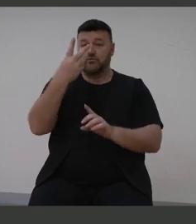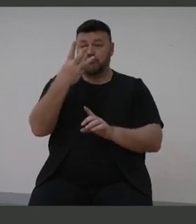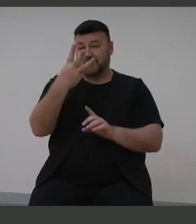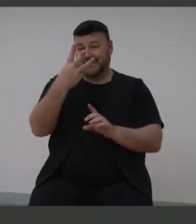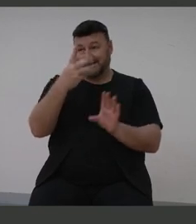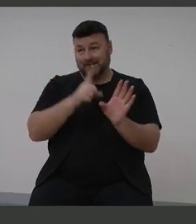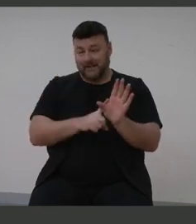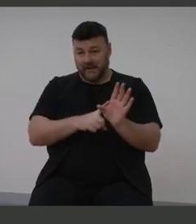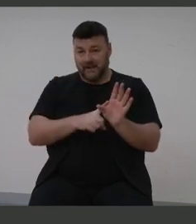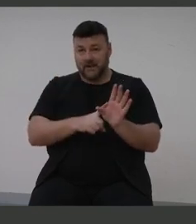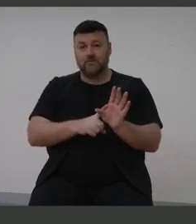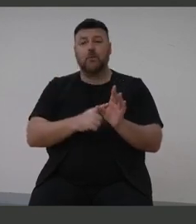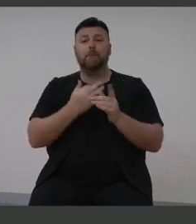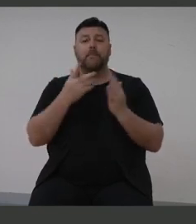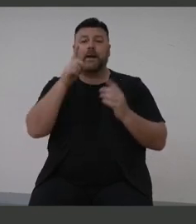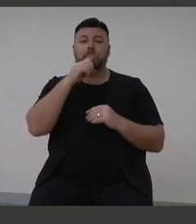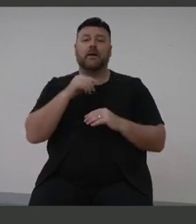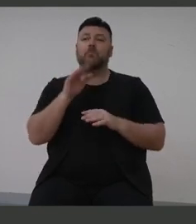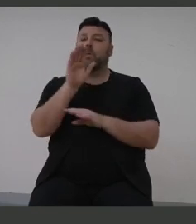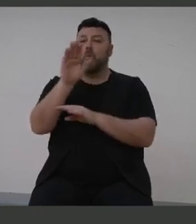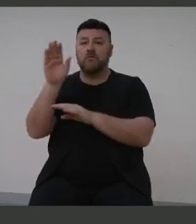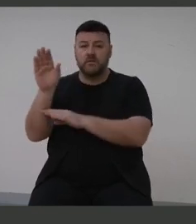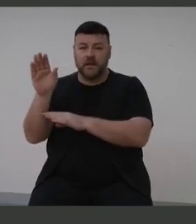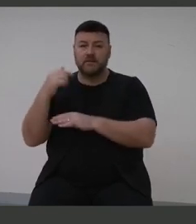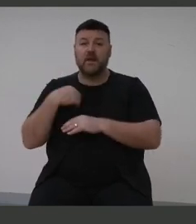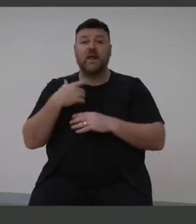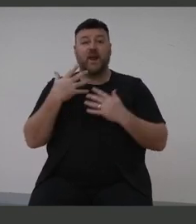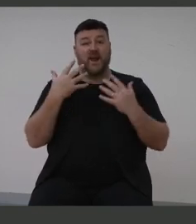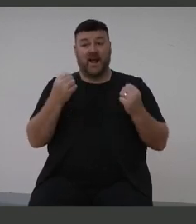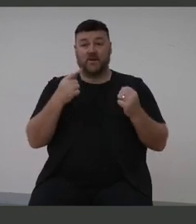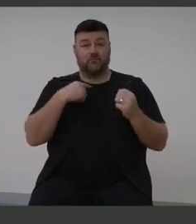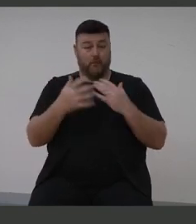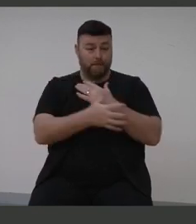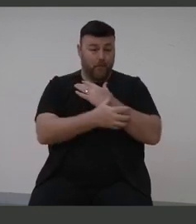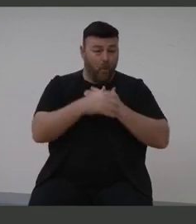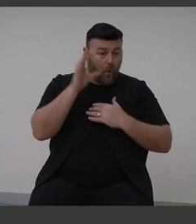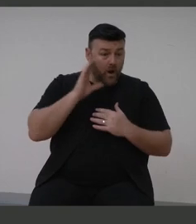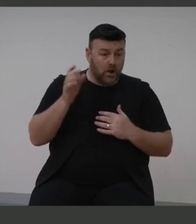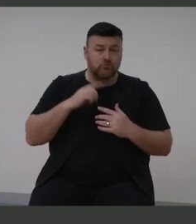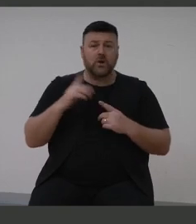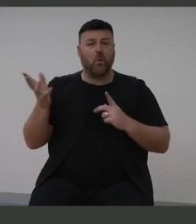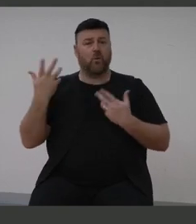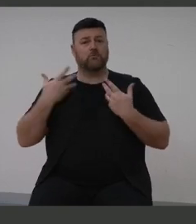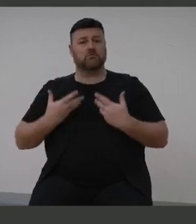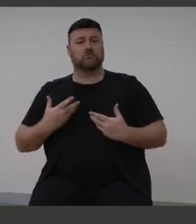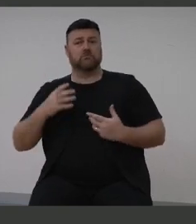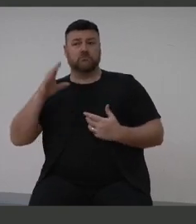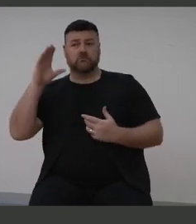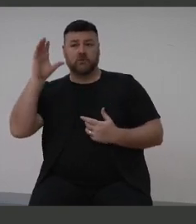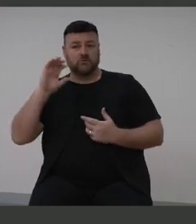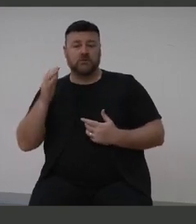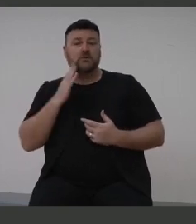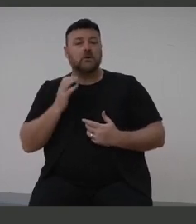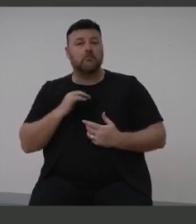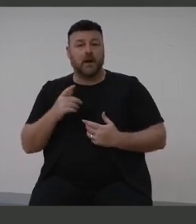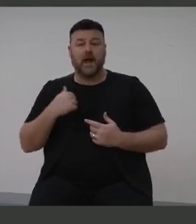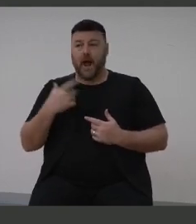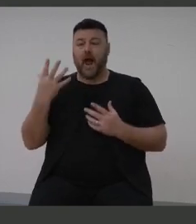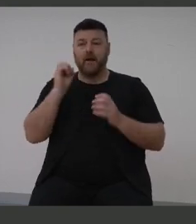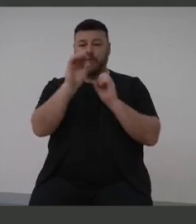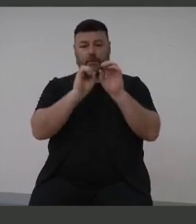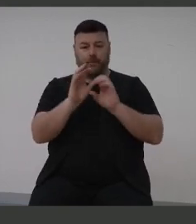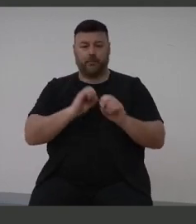many continents, and it represents low, middle and high income countries. It's been a true privilege to contribute to this landmark